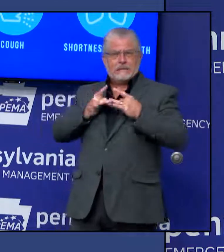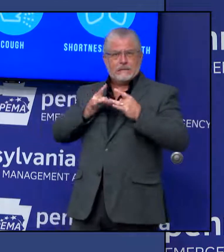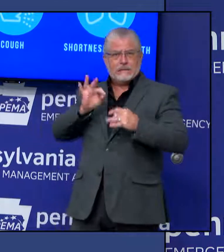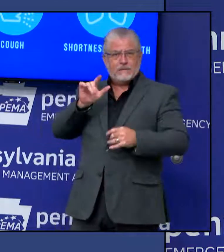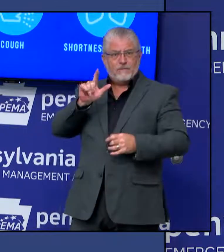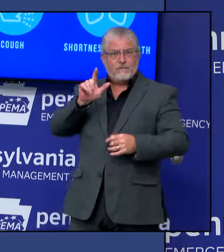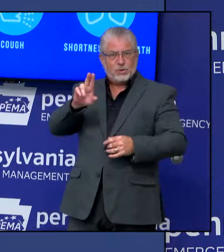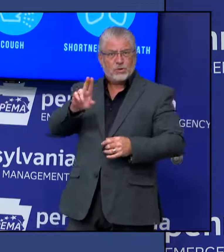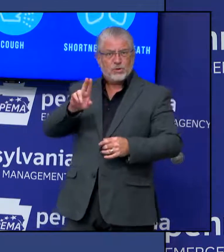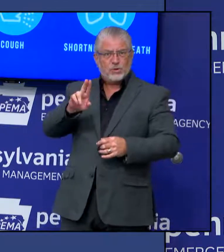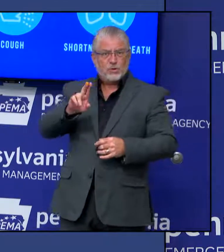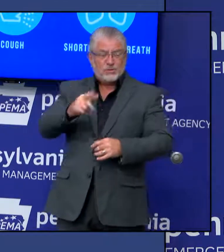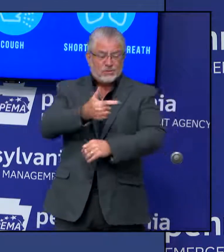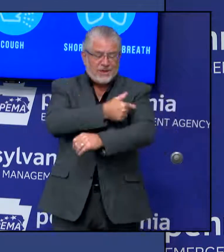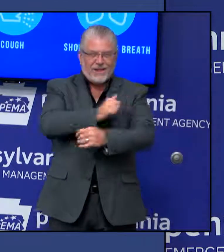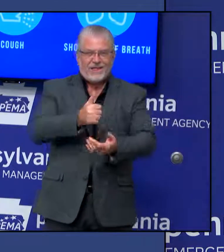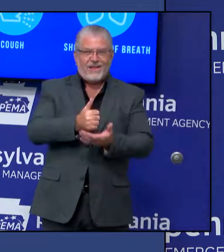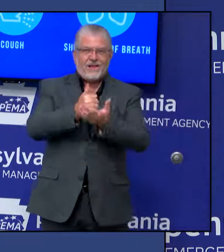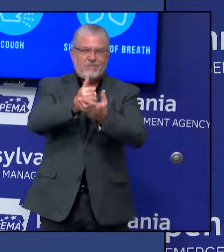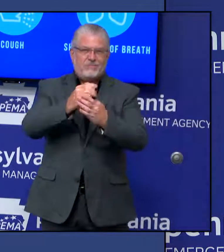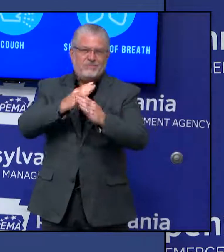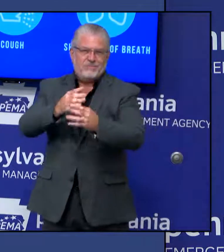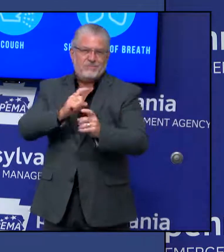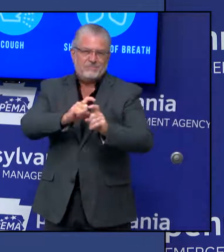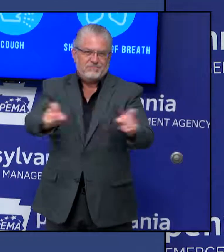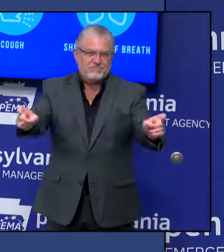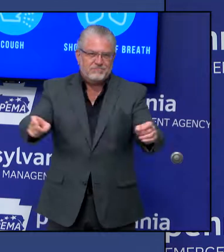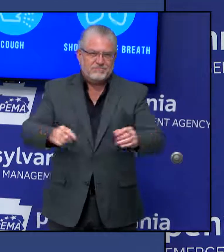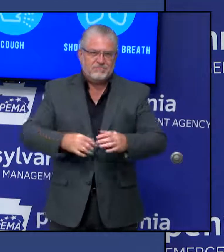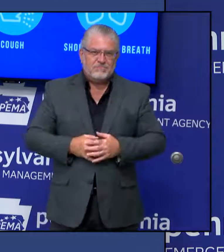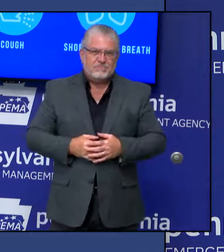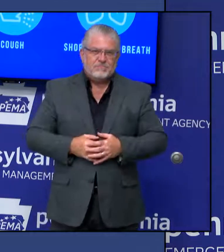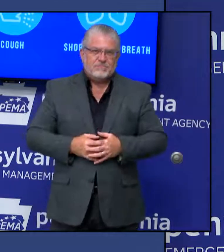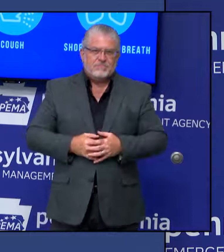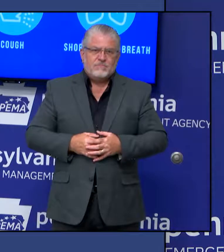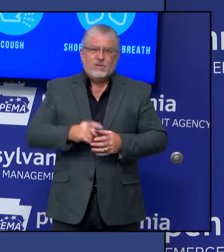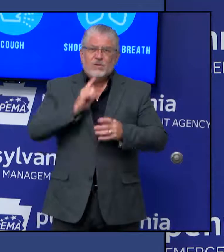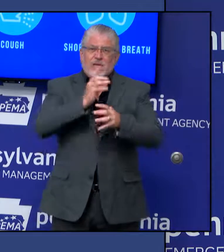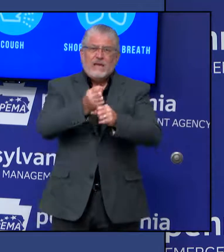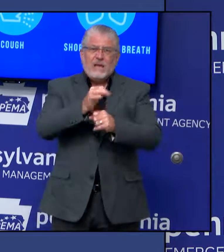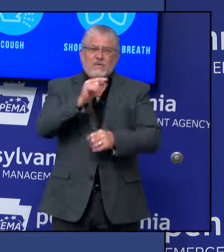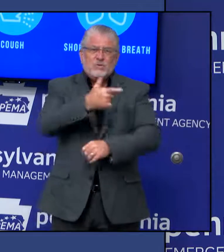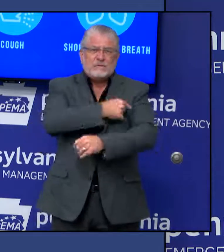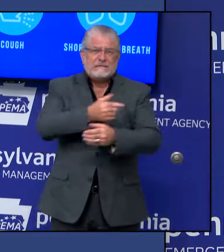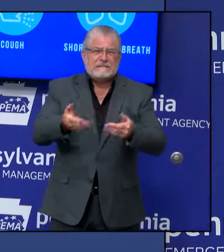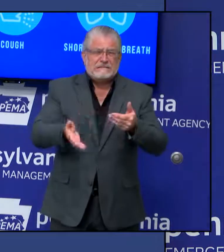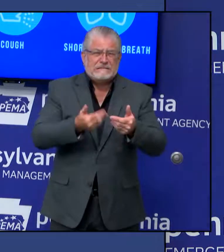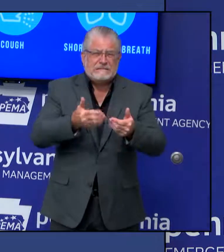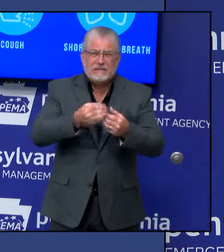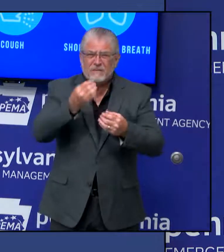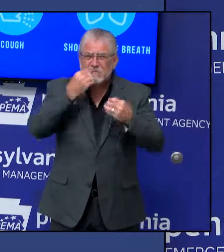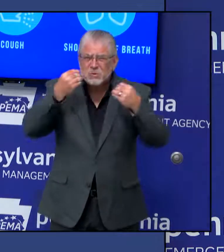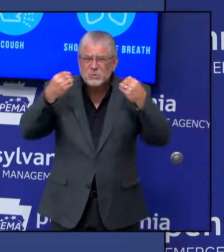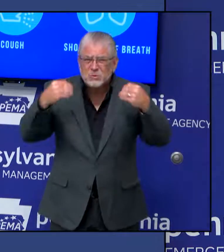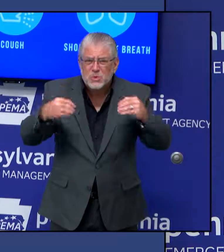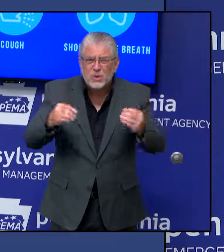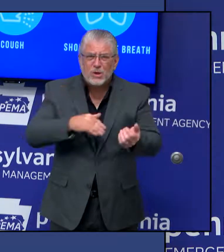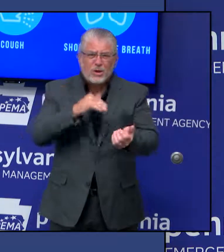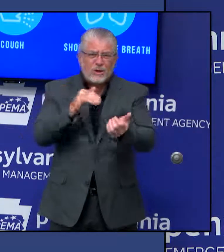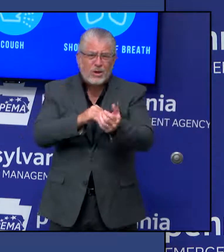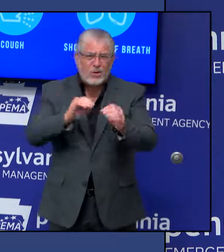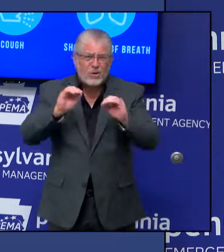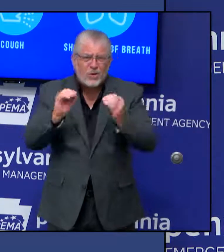we talk about how easy it is to get a flu shot at almost any grocery store, pharmacy, or your doctor's office or clinic.